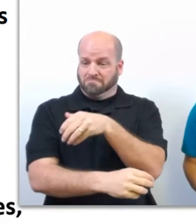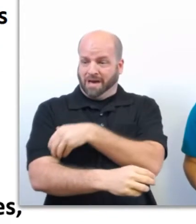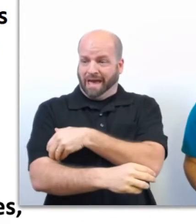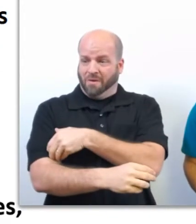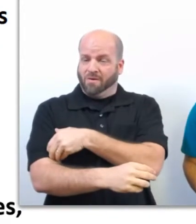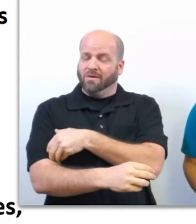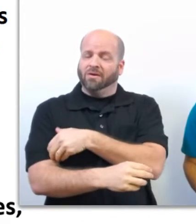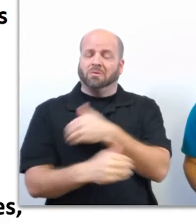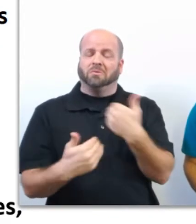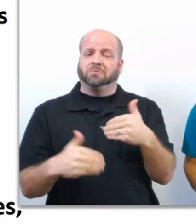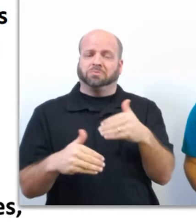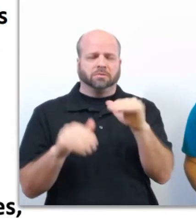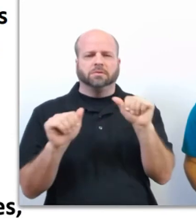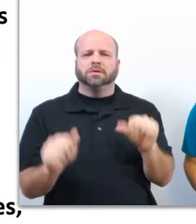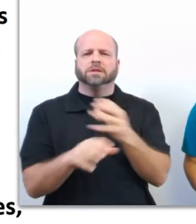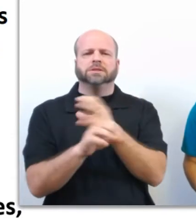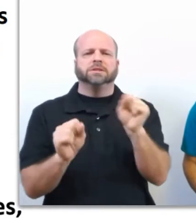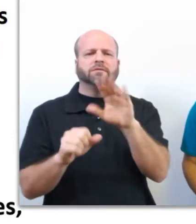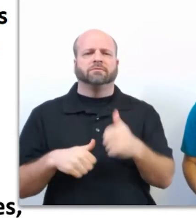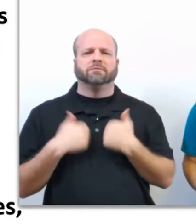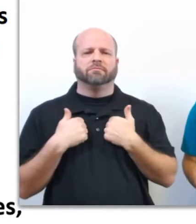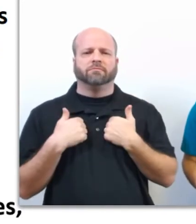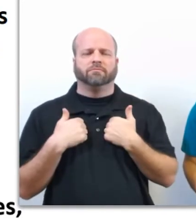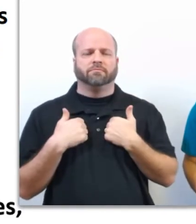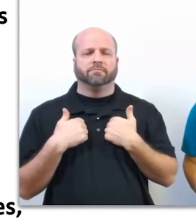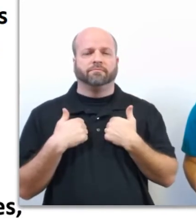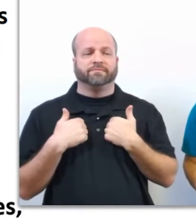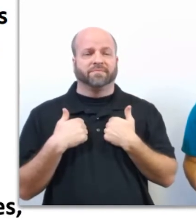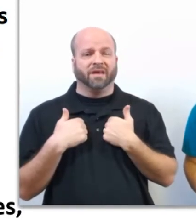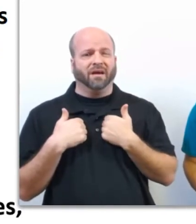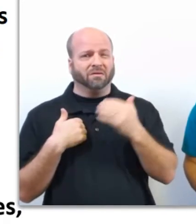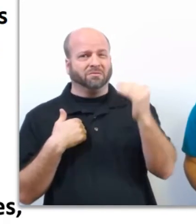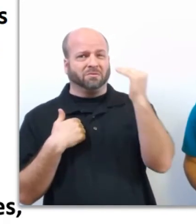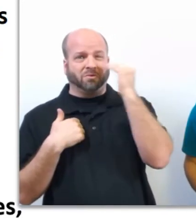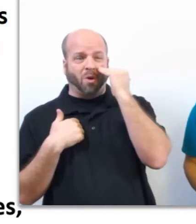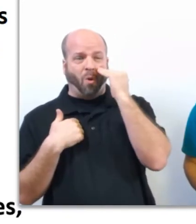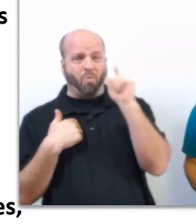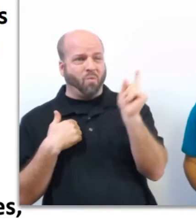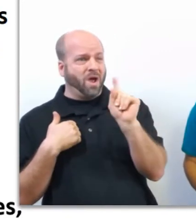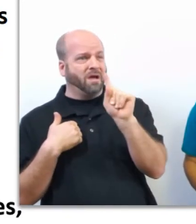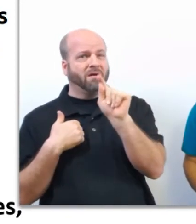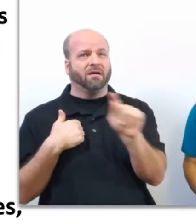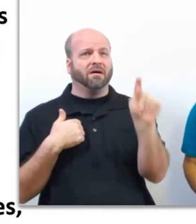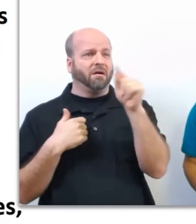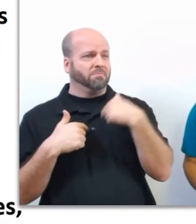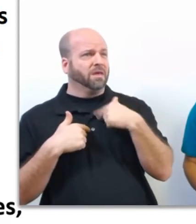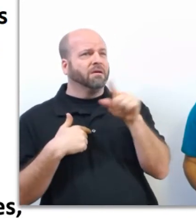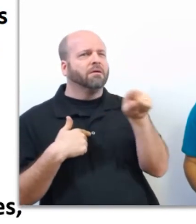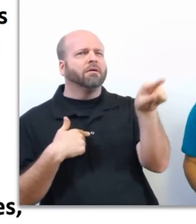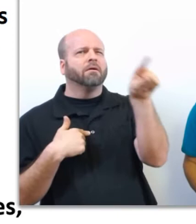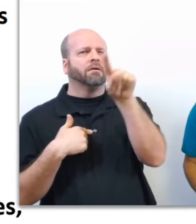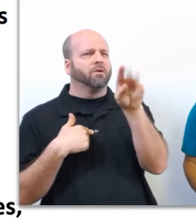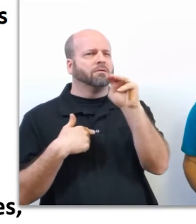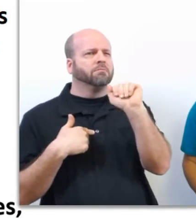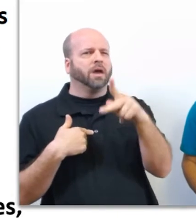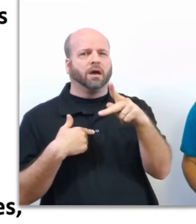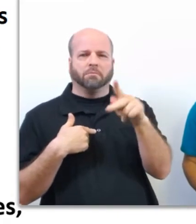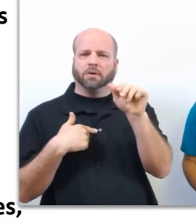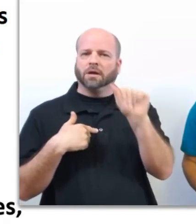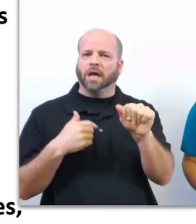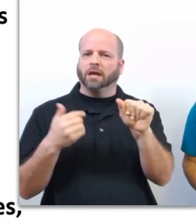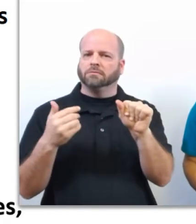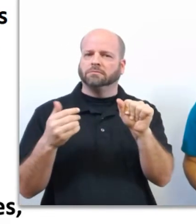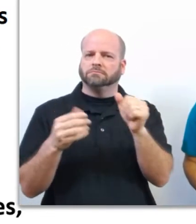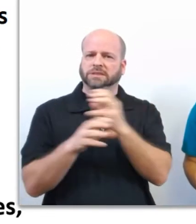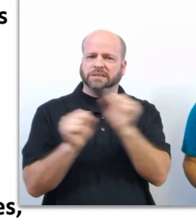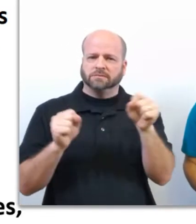a power that could save your life. Taking a few moments to master your location on a map will serve you a lifetime, helping